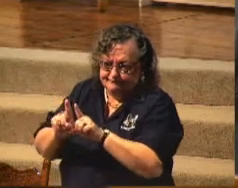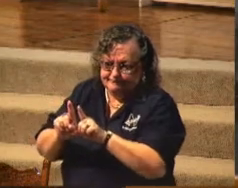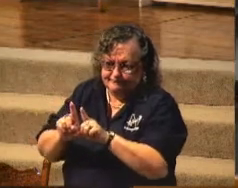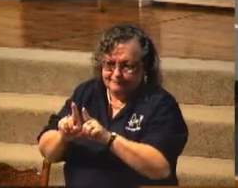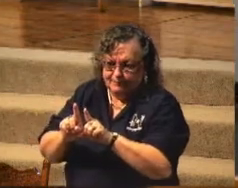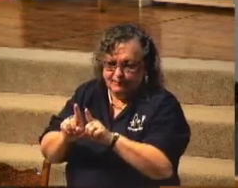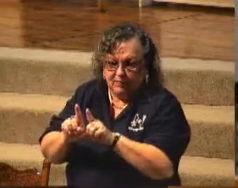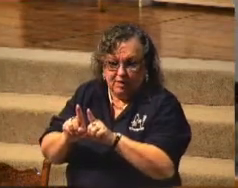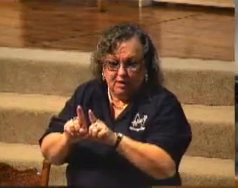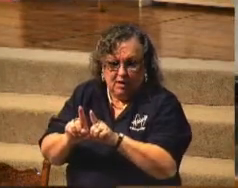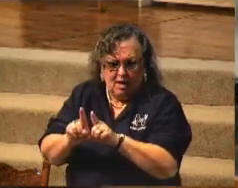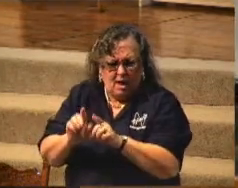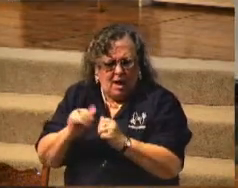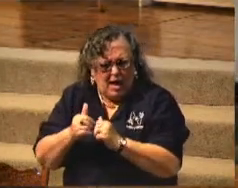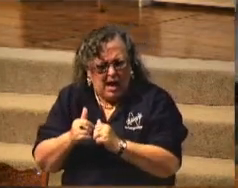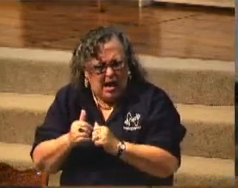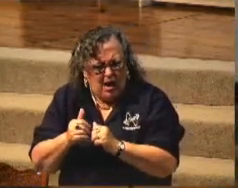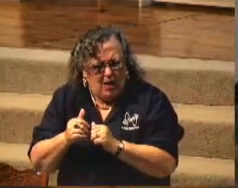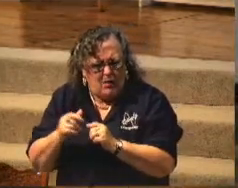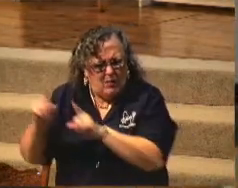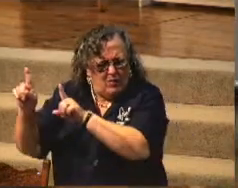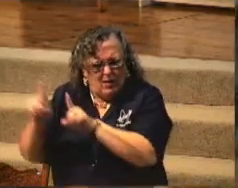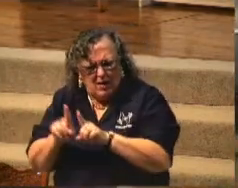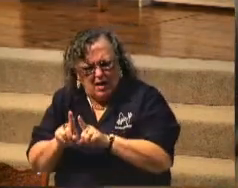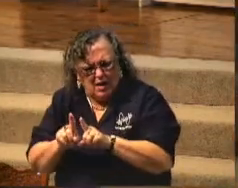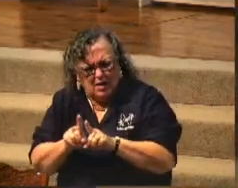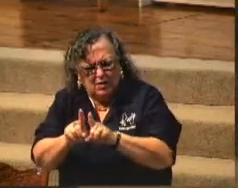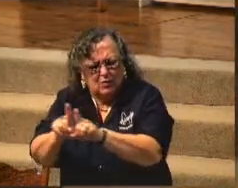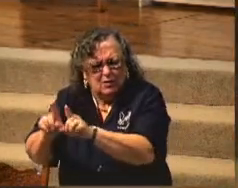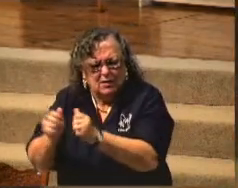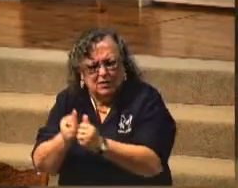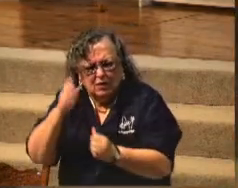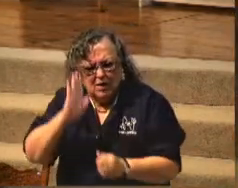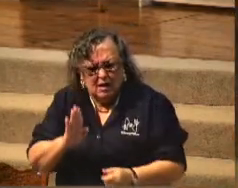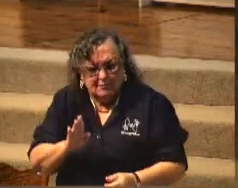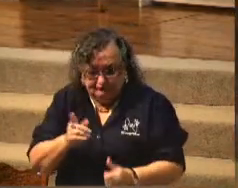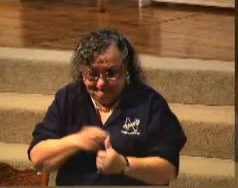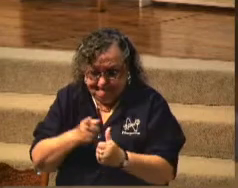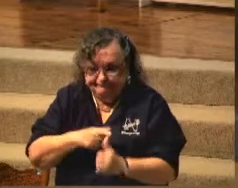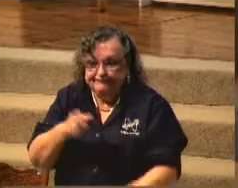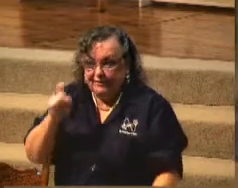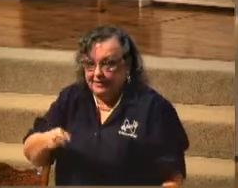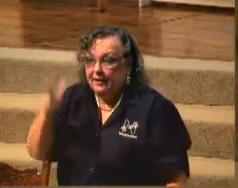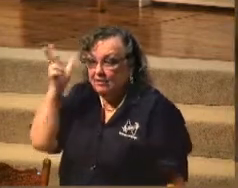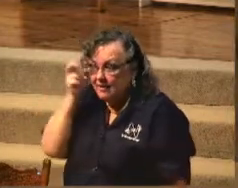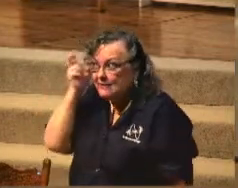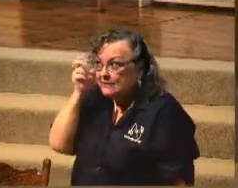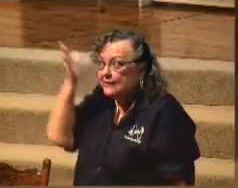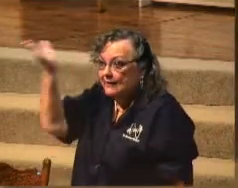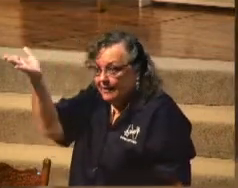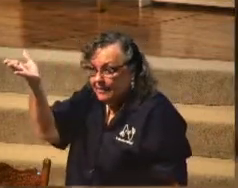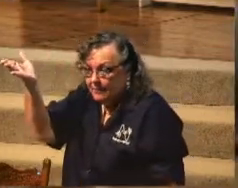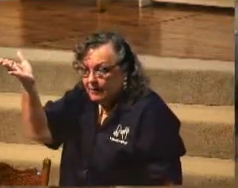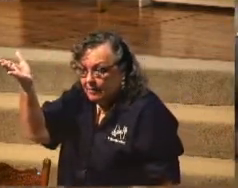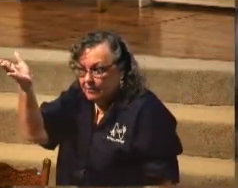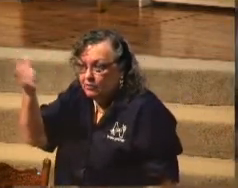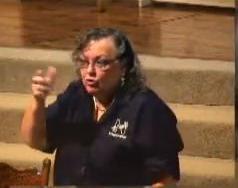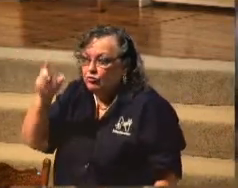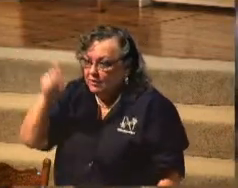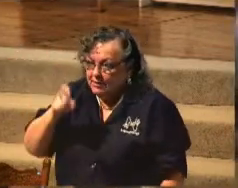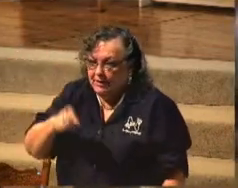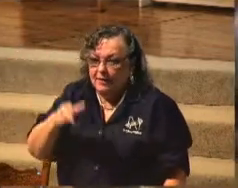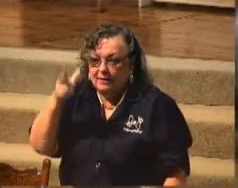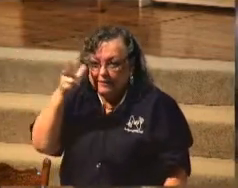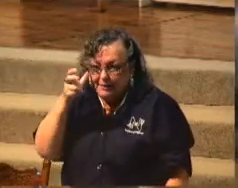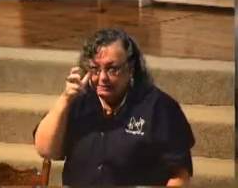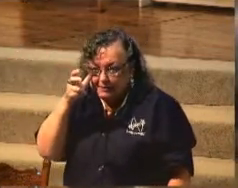In order to walk with God, you need to listen to Him. You need to listen to Him. Now, you need to listen as the Word of God is preached, as the Word